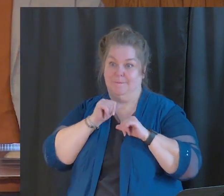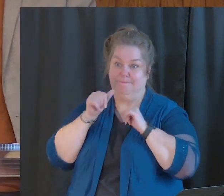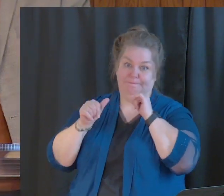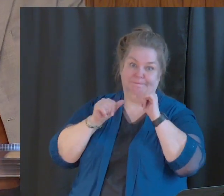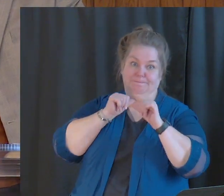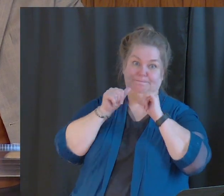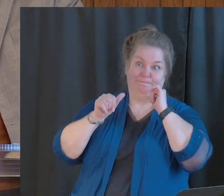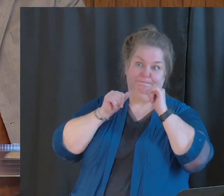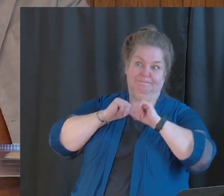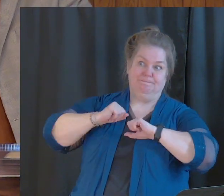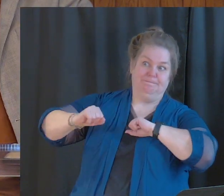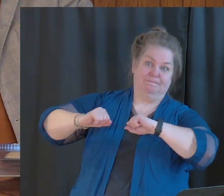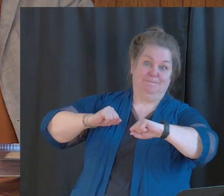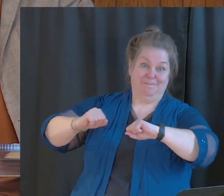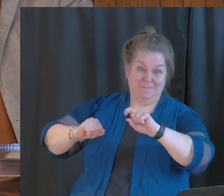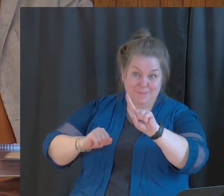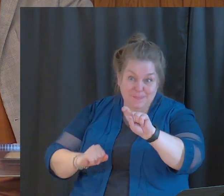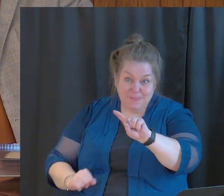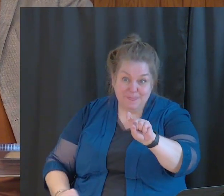you felt uncomfortable doing it?